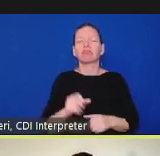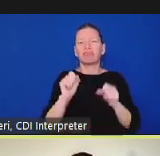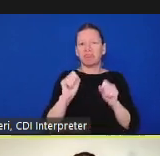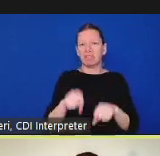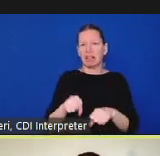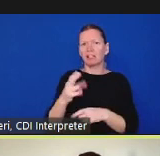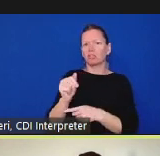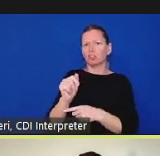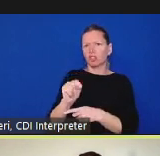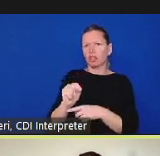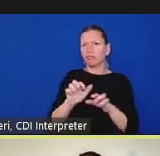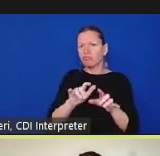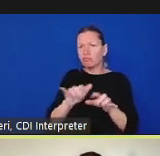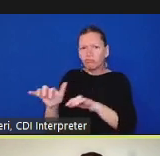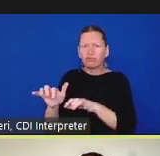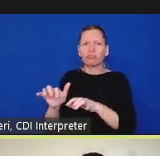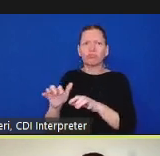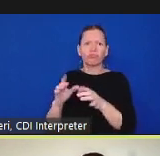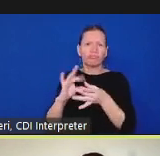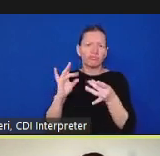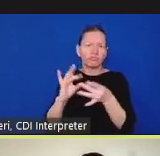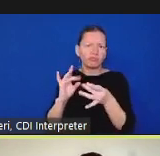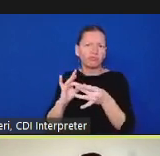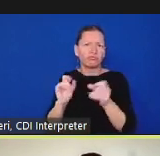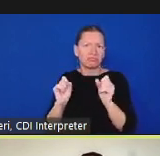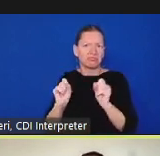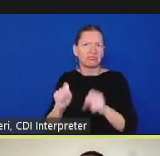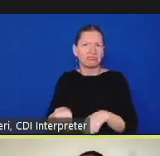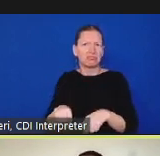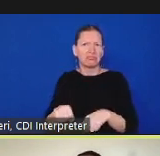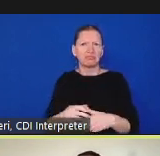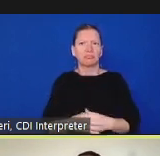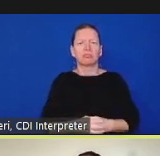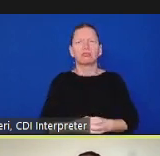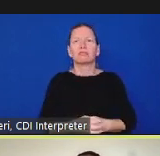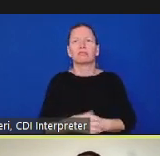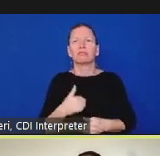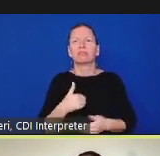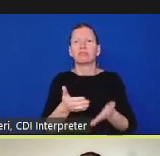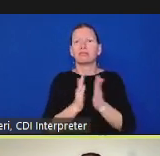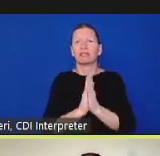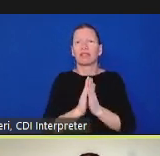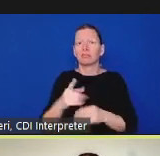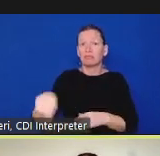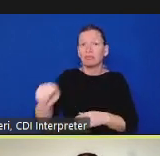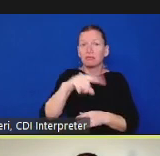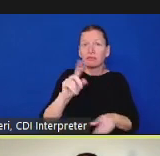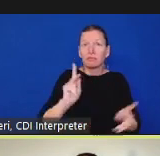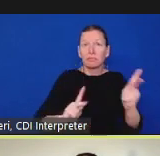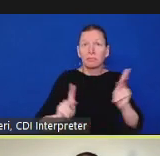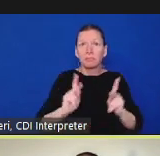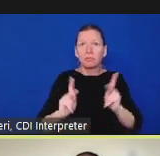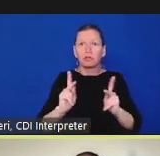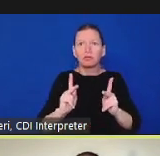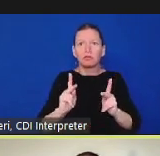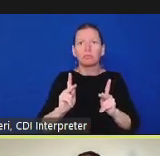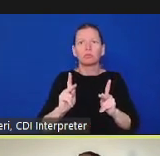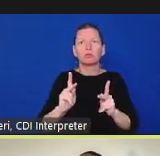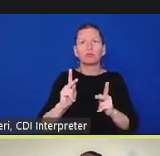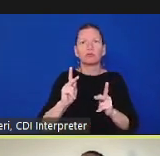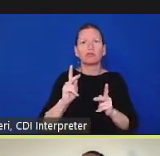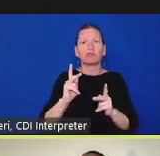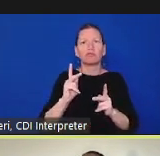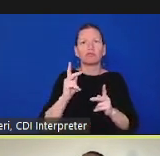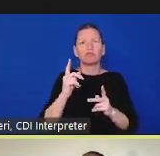being respectful of others and just know that again people have different experiences different backgrounds different identities and